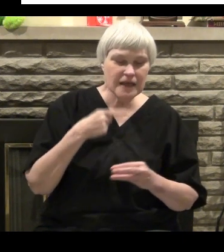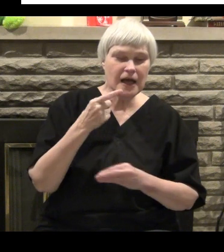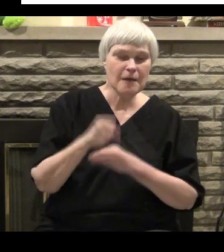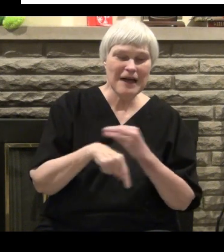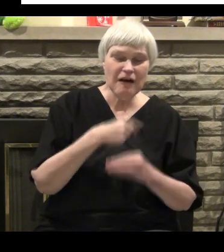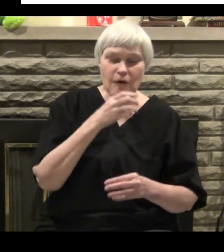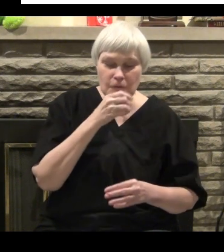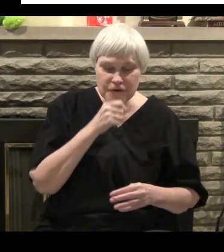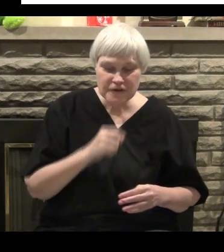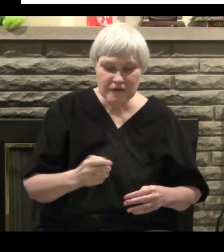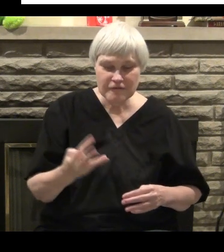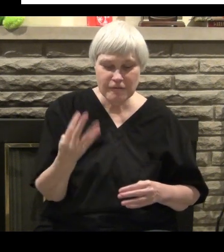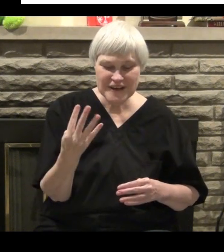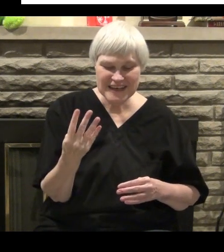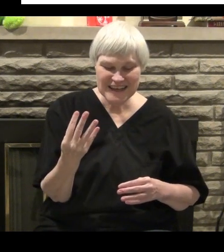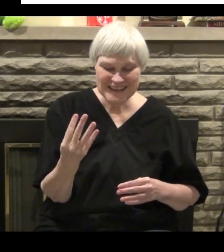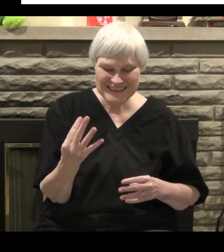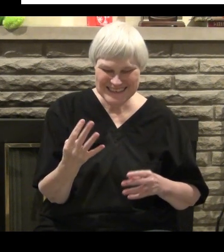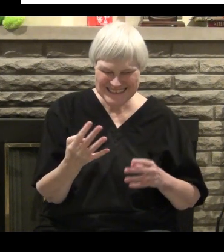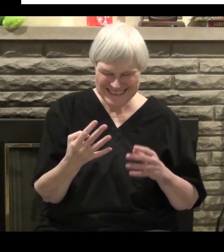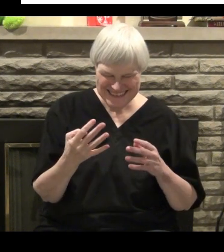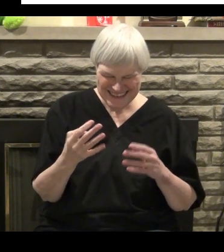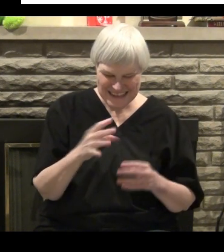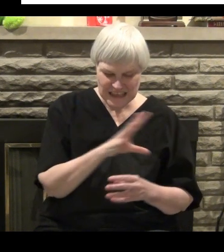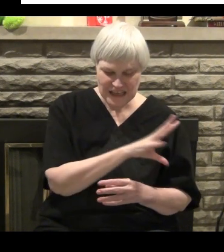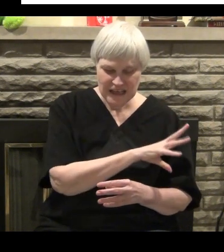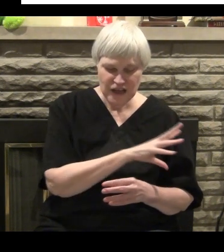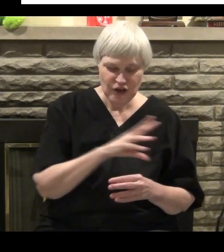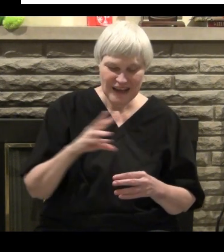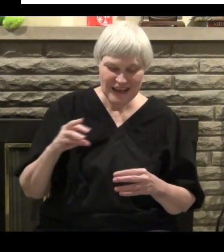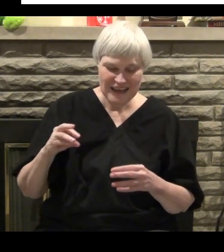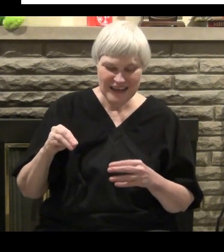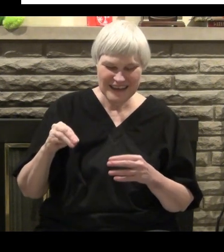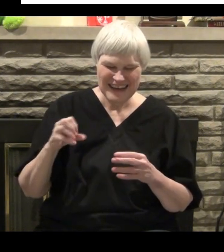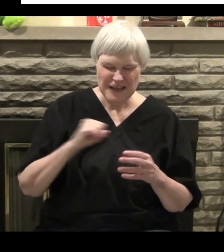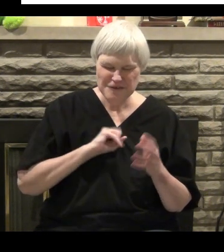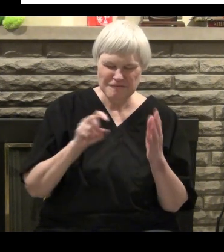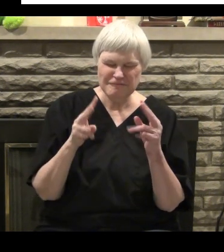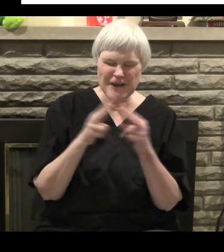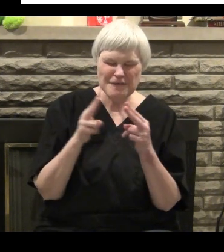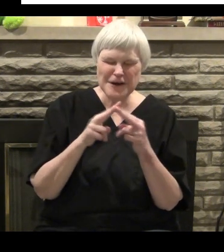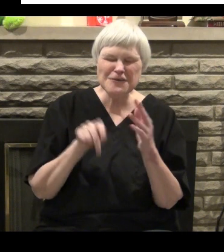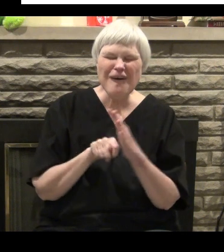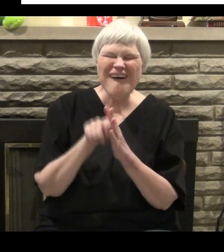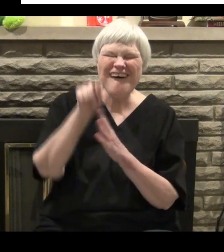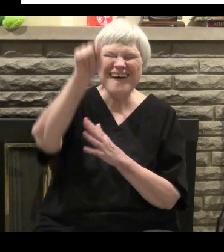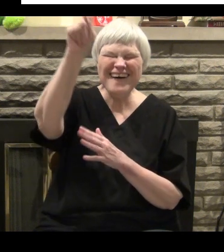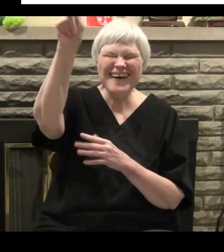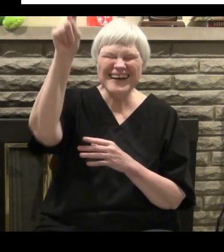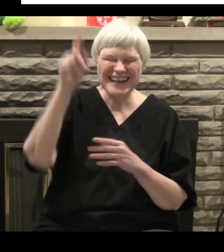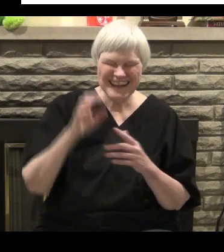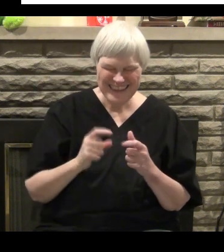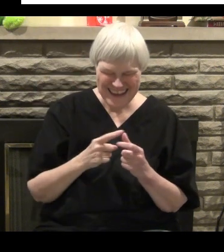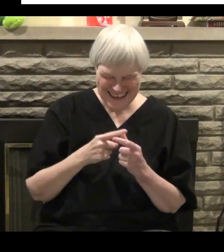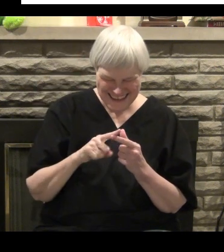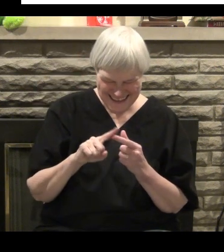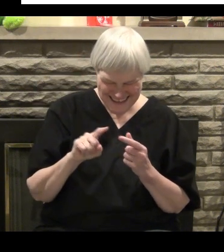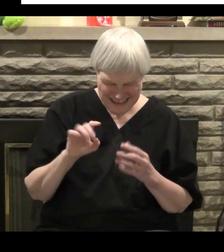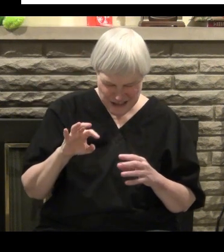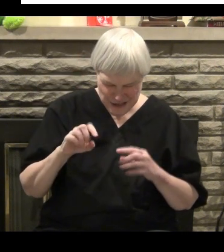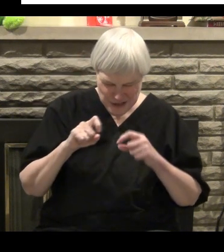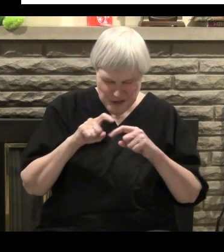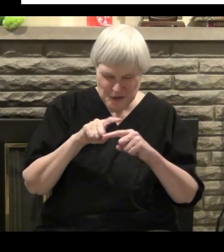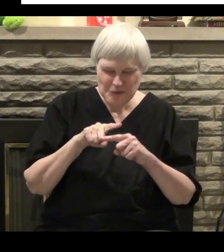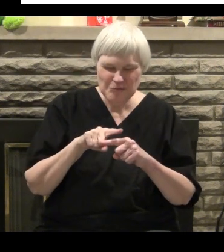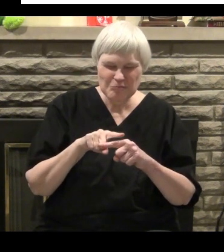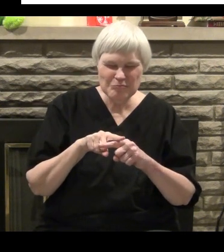That middle picture is me around 14 years old. And I was already around 6'2", 6'3",